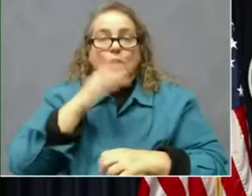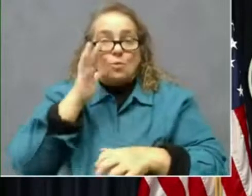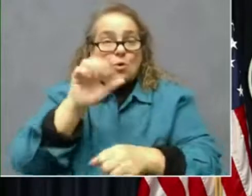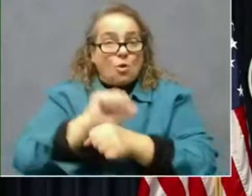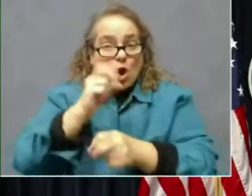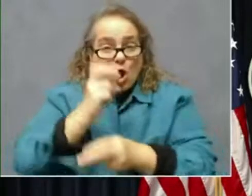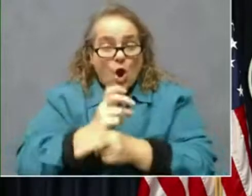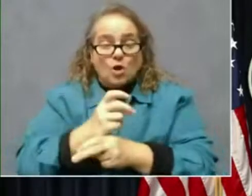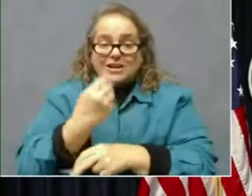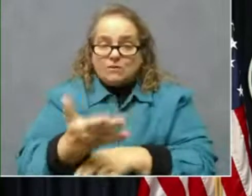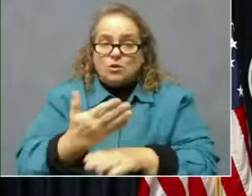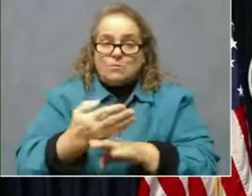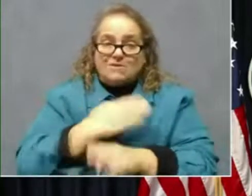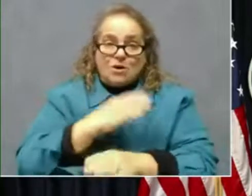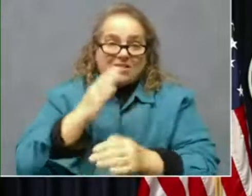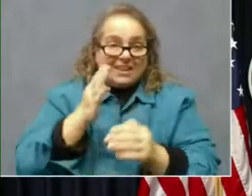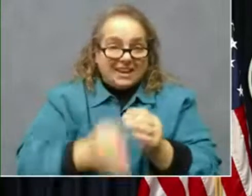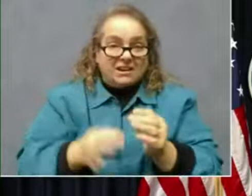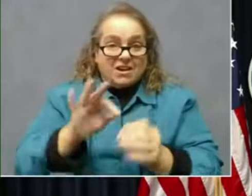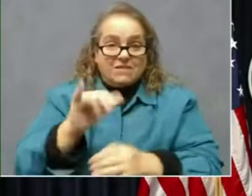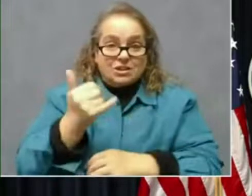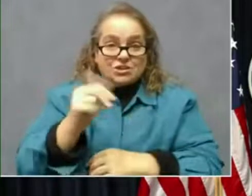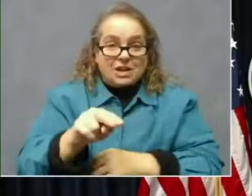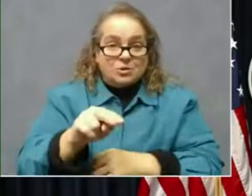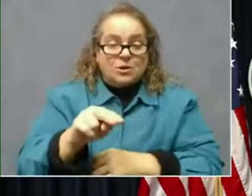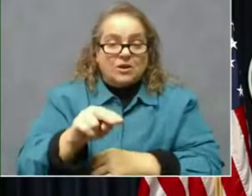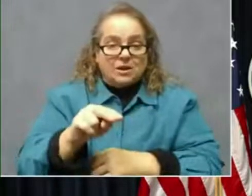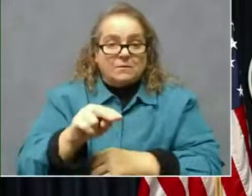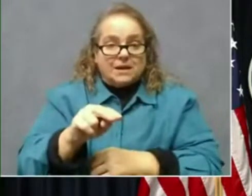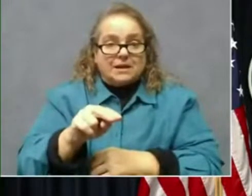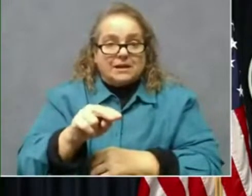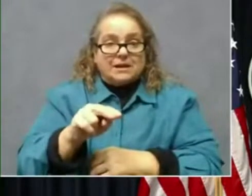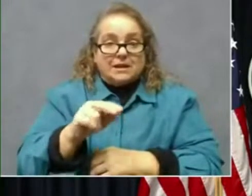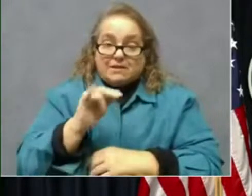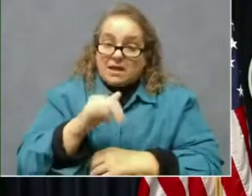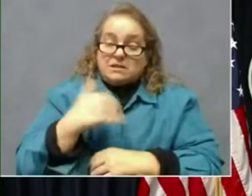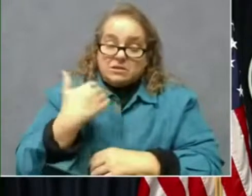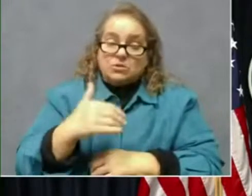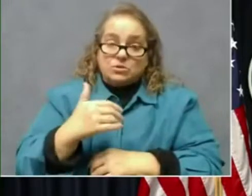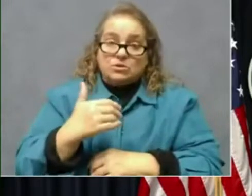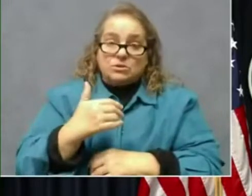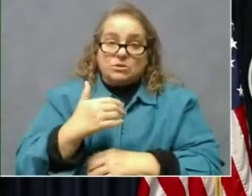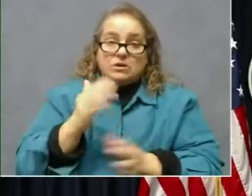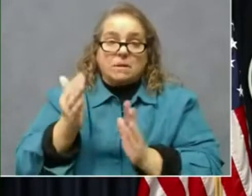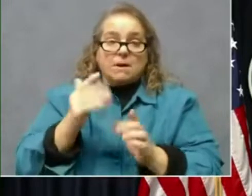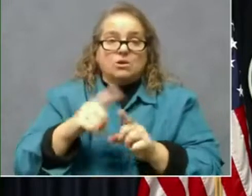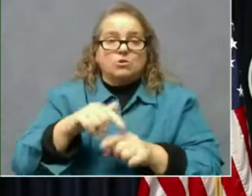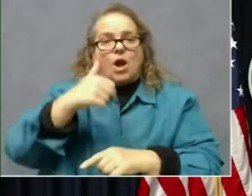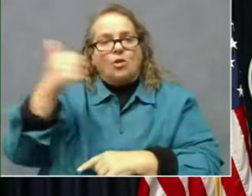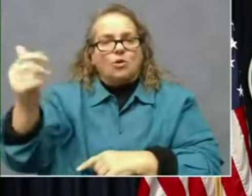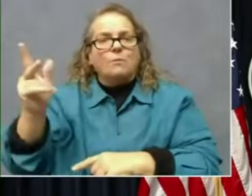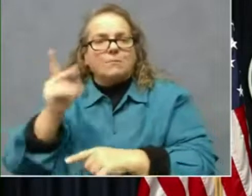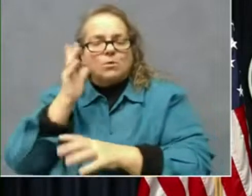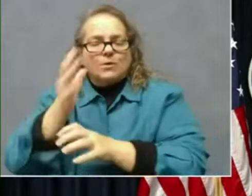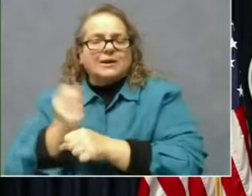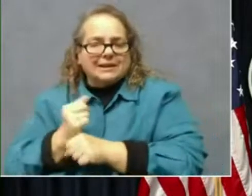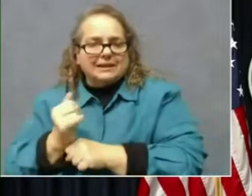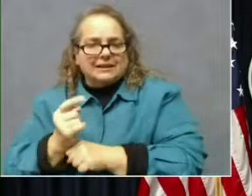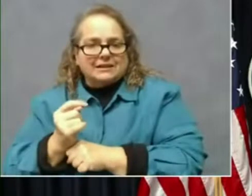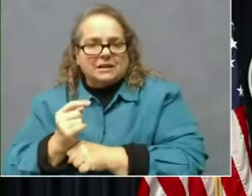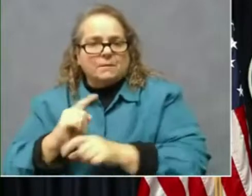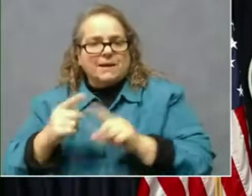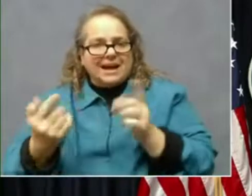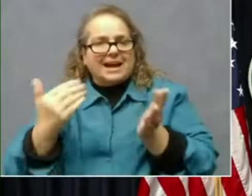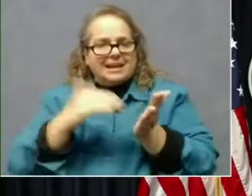by the end of January. But that's a heck of a timeline as compared to when others are likely to get it. But again, I